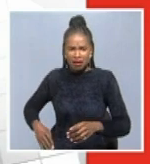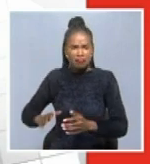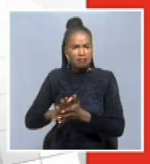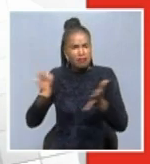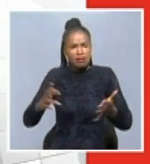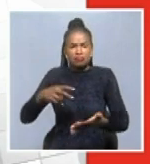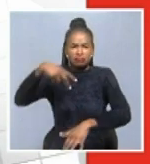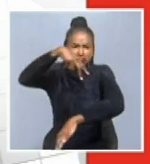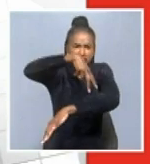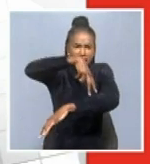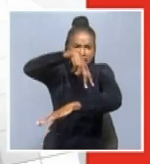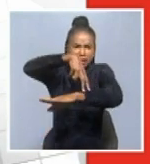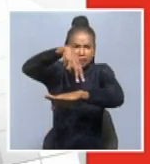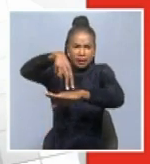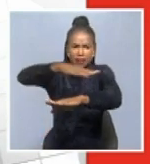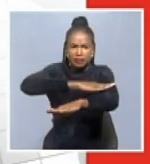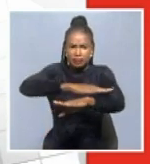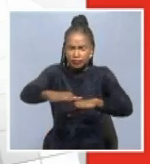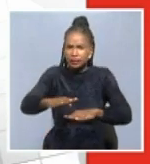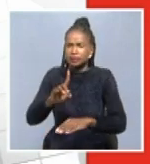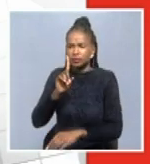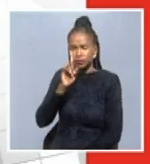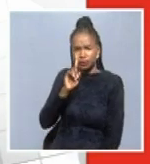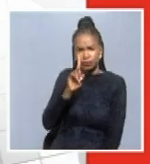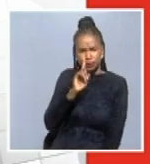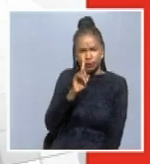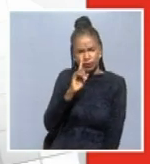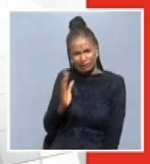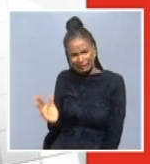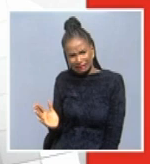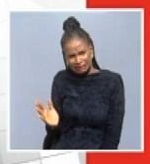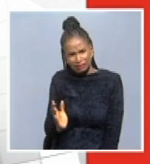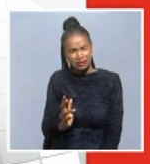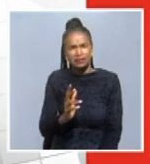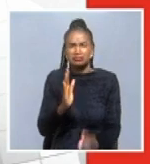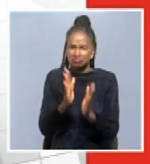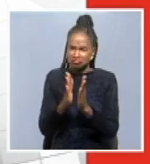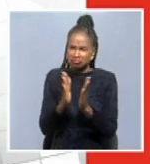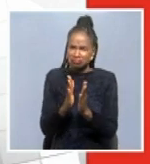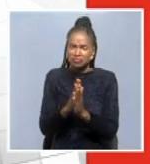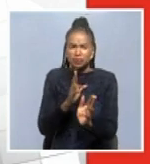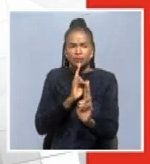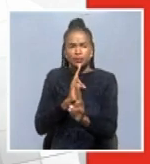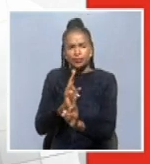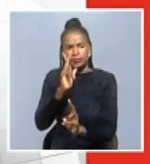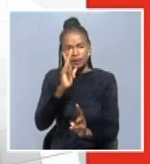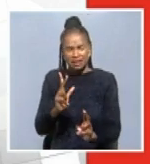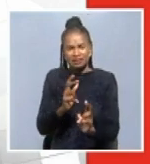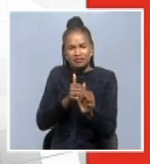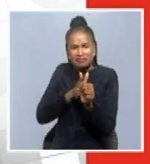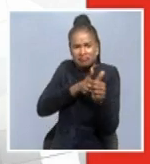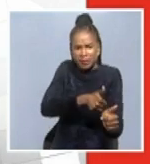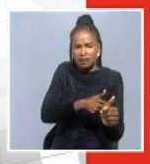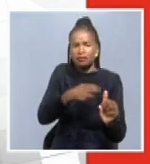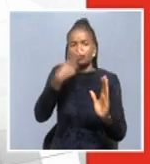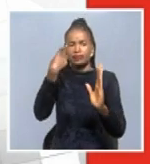continue and always ask our people in our community to kindly just adhere to the